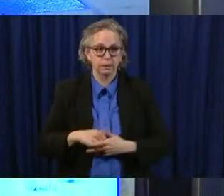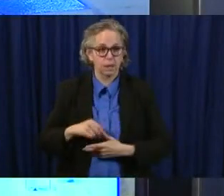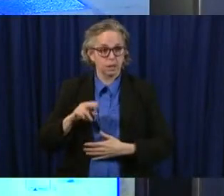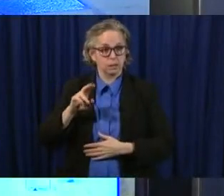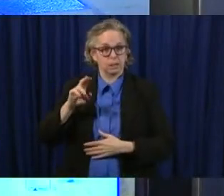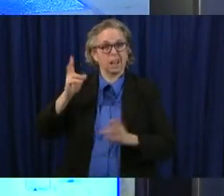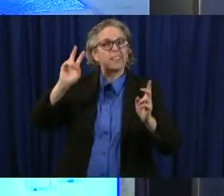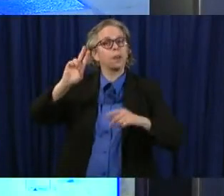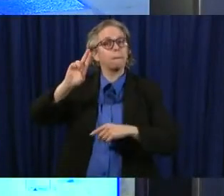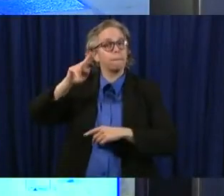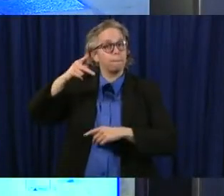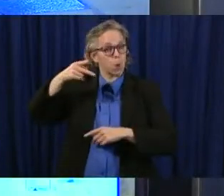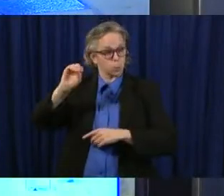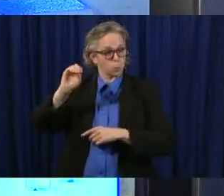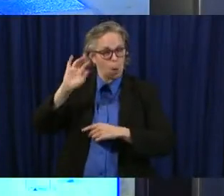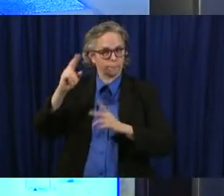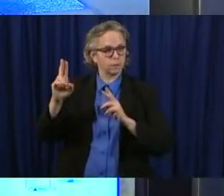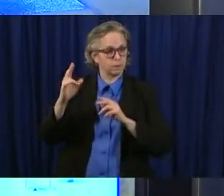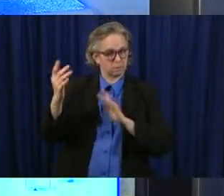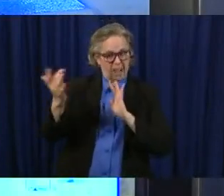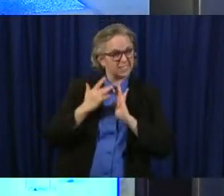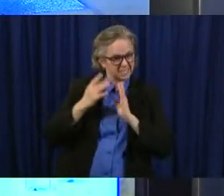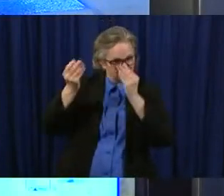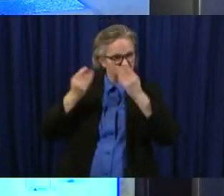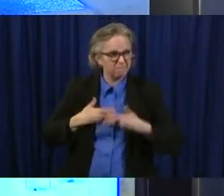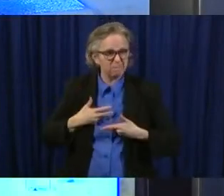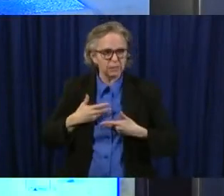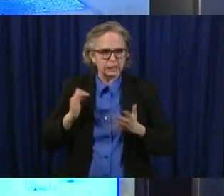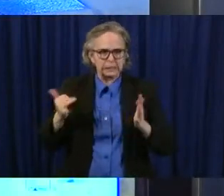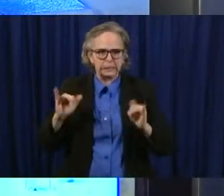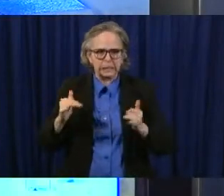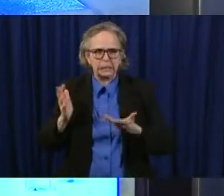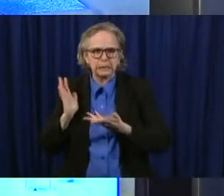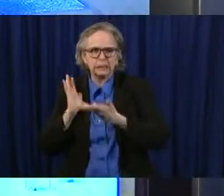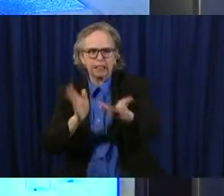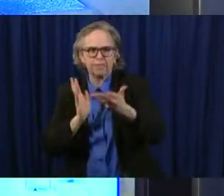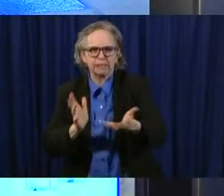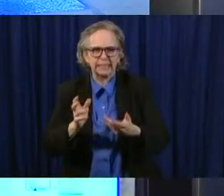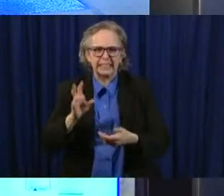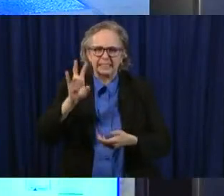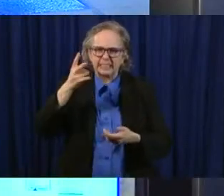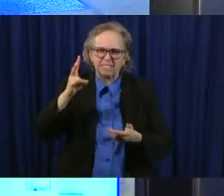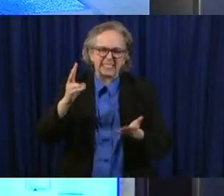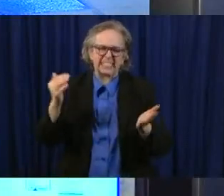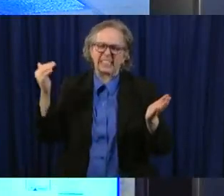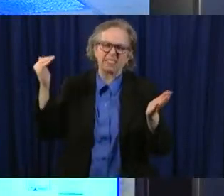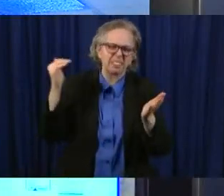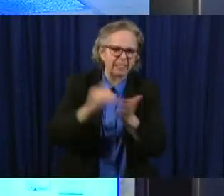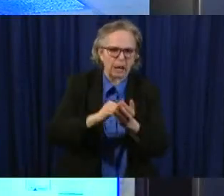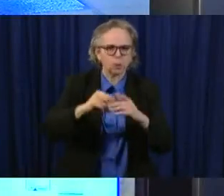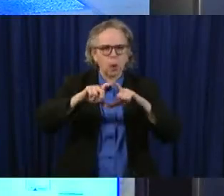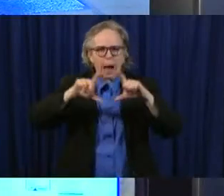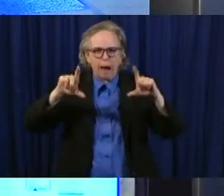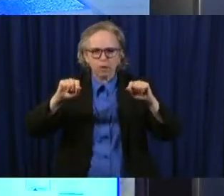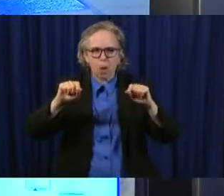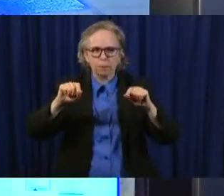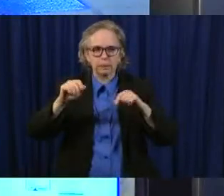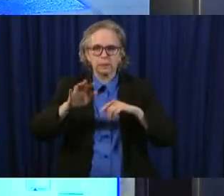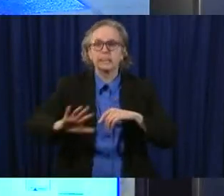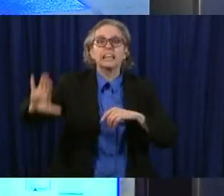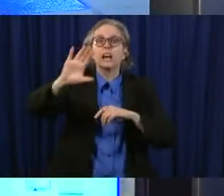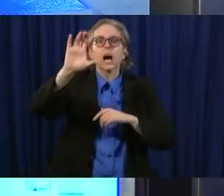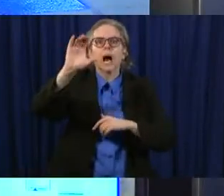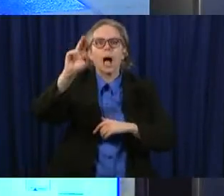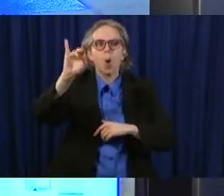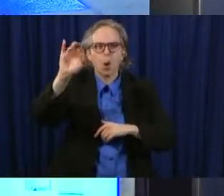delivering 17 000 ballot envelopes to the cuyahoga county board of elections hamilton county is going to be receiving 10 000 we're hearing numbers